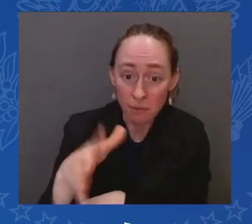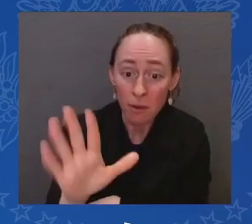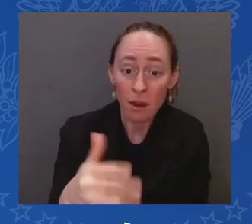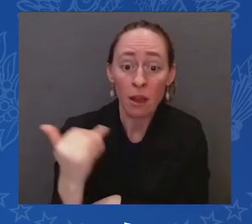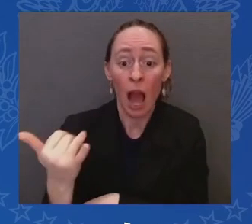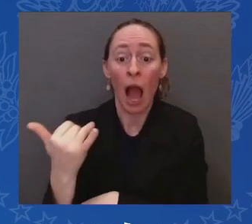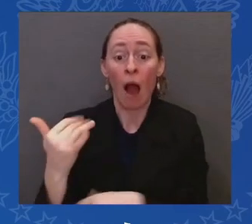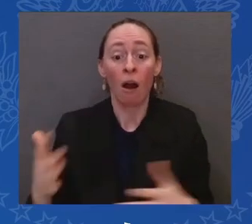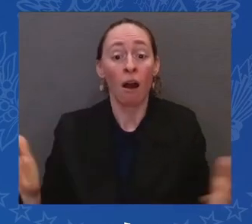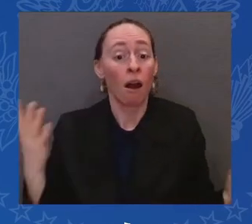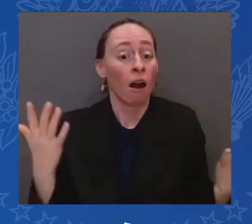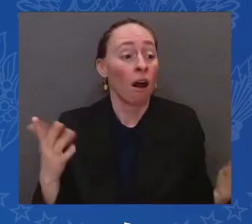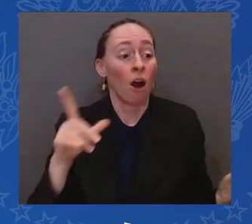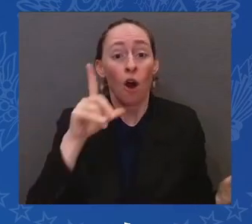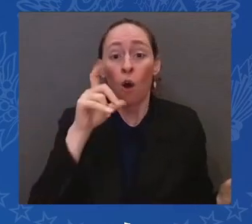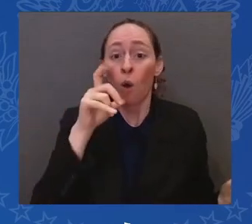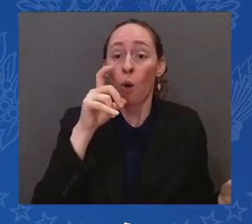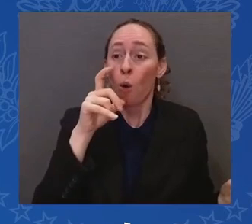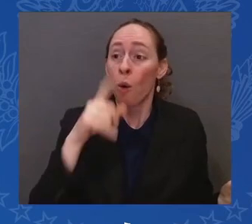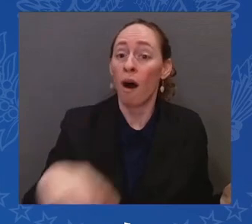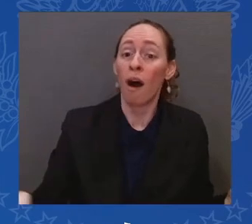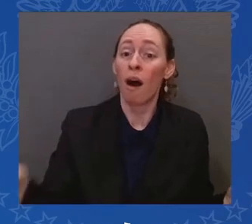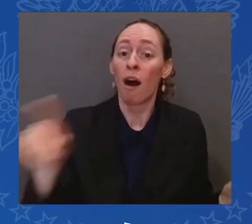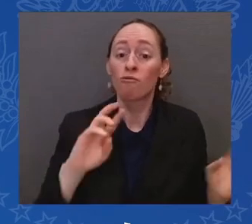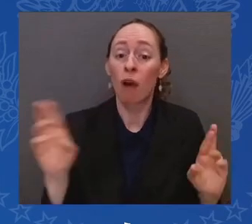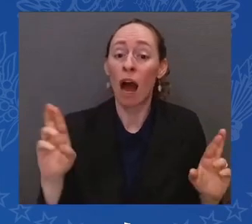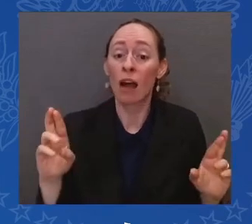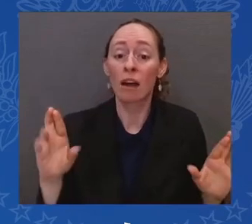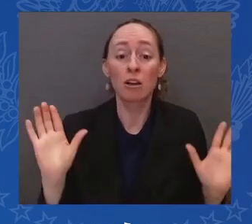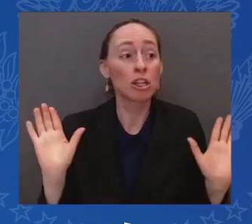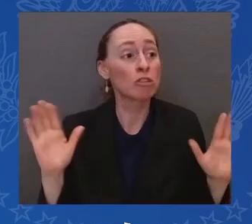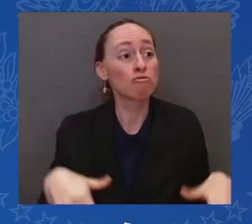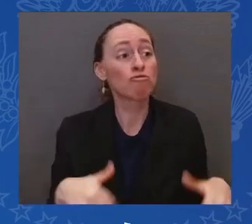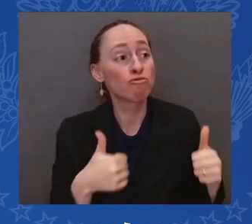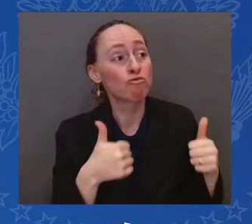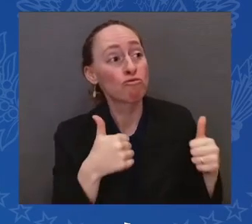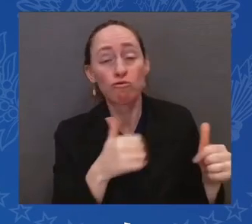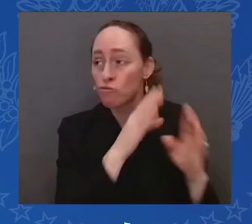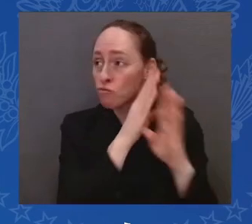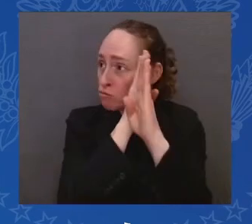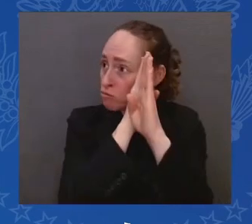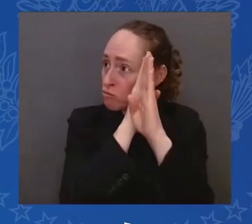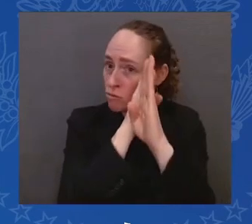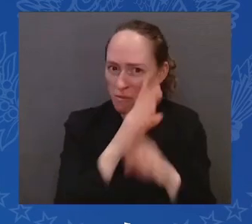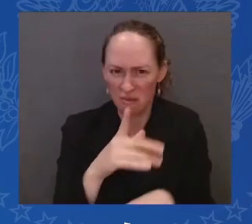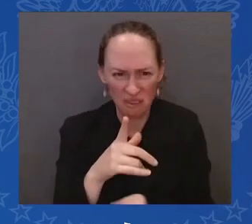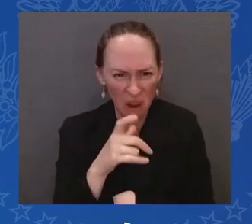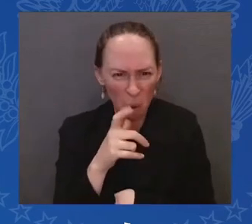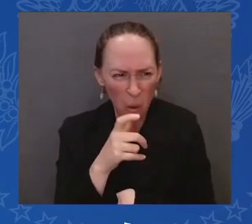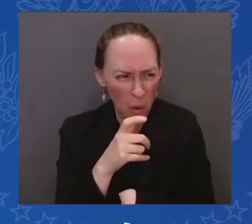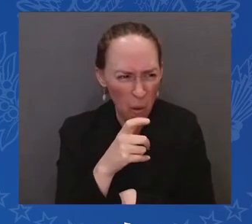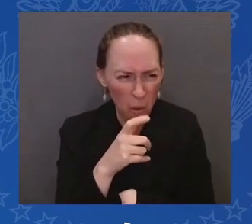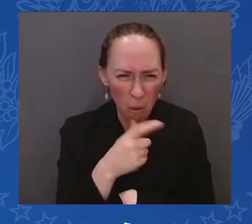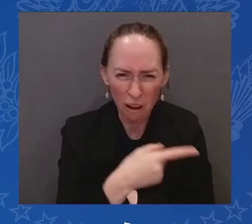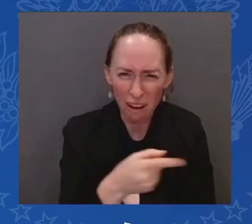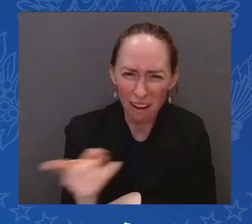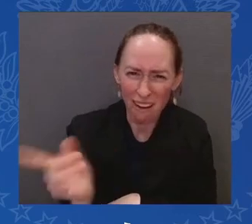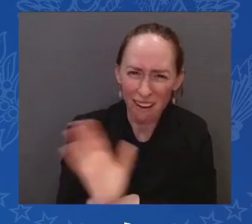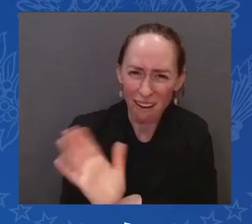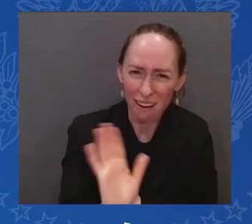for the better part of two years, the brave people of Ukraine have denied Russia a victory on the battlefield.